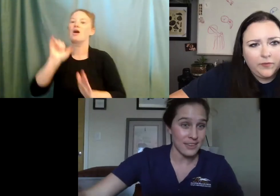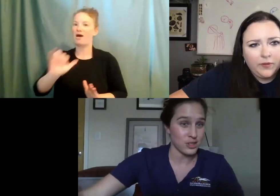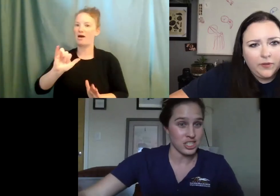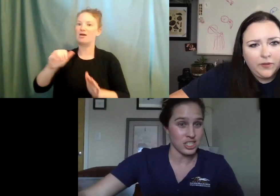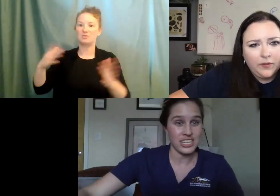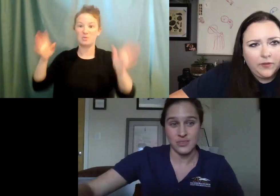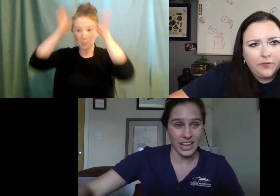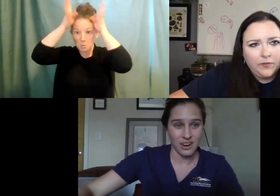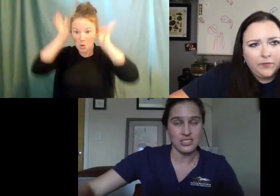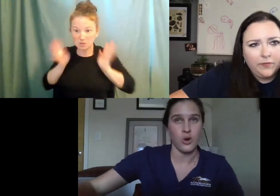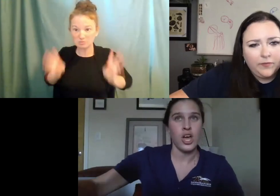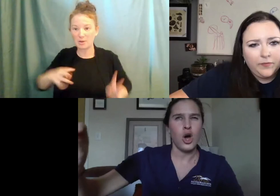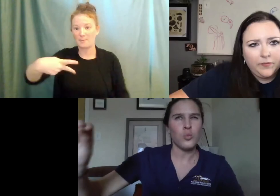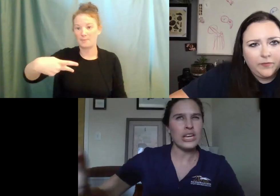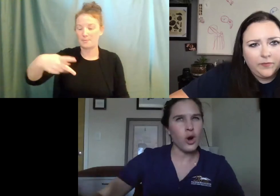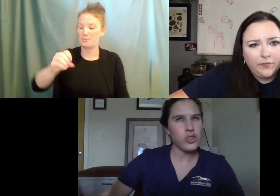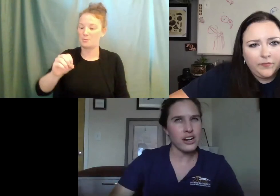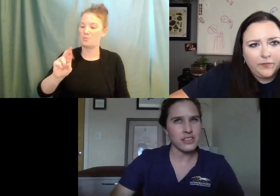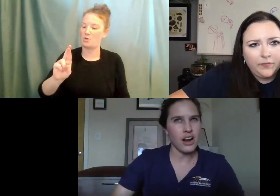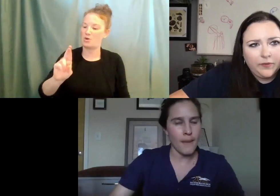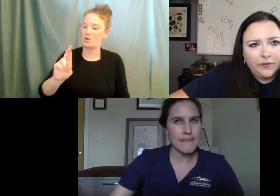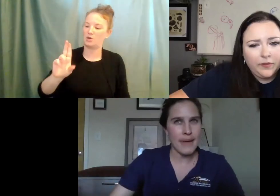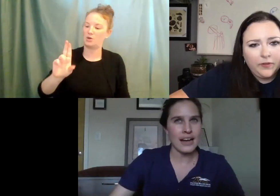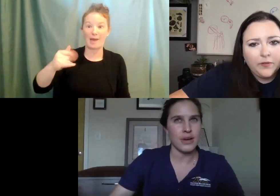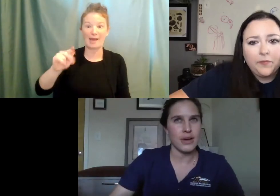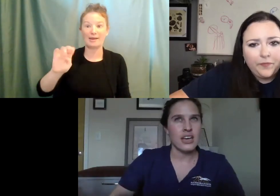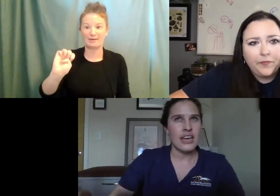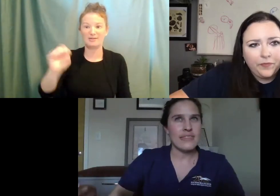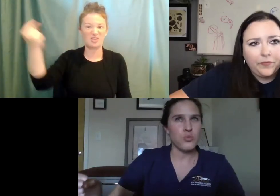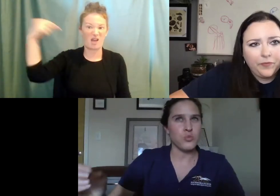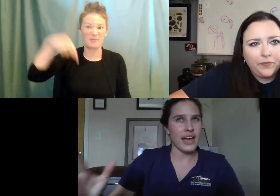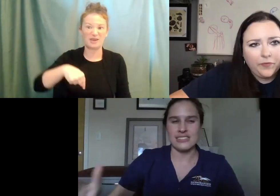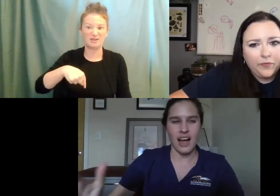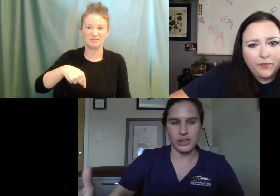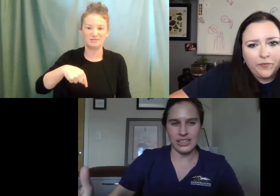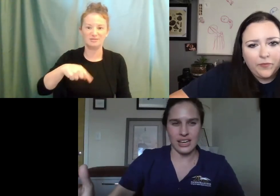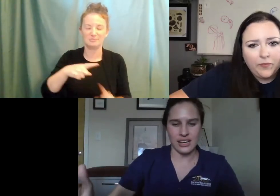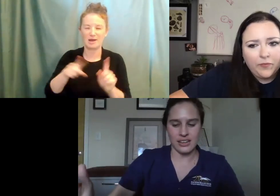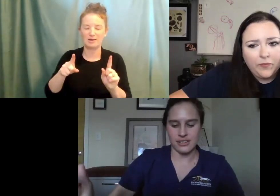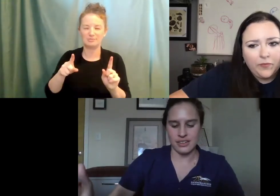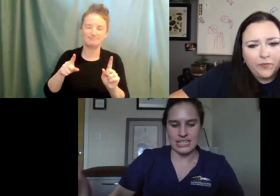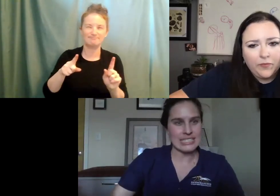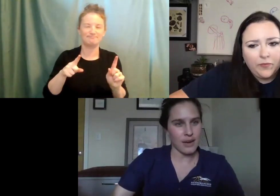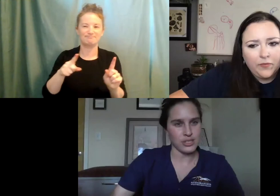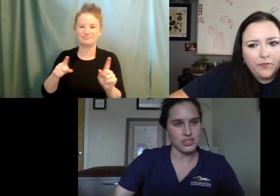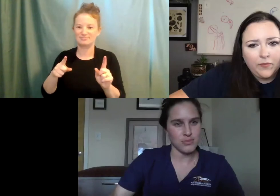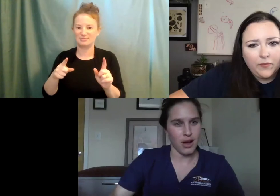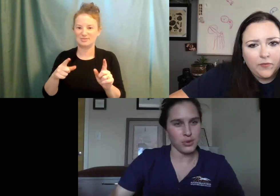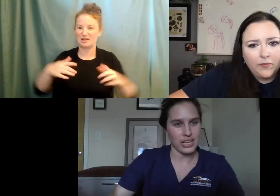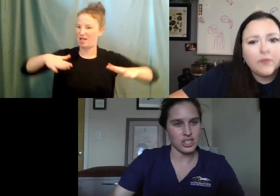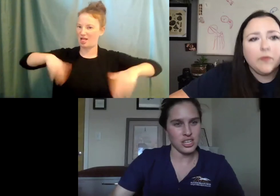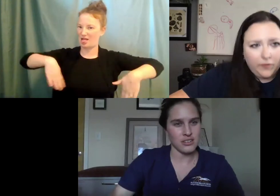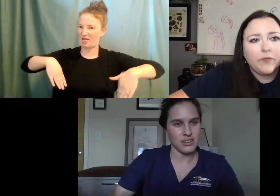in Virginia and different counties. So we know they're, they're coming back, but that it's not really a, an established